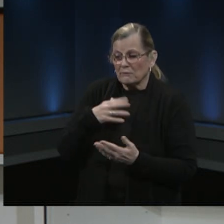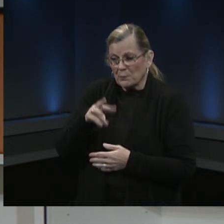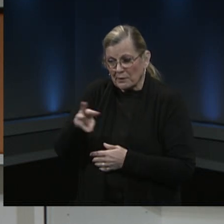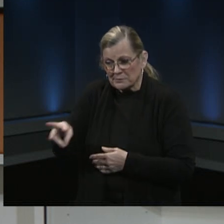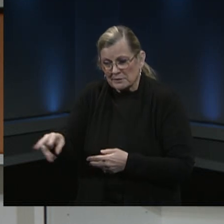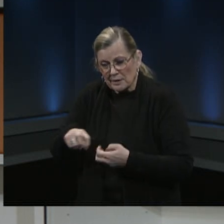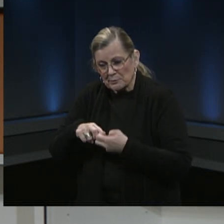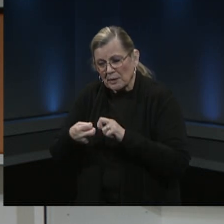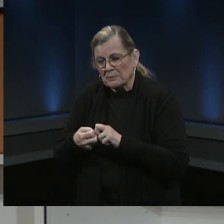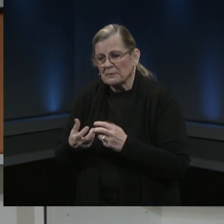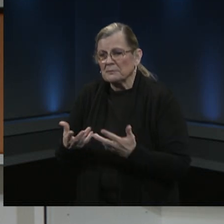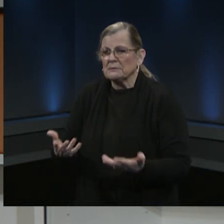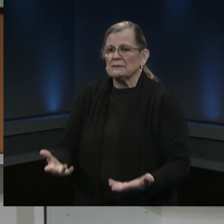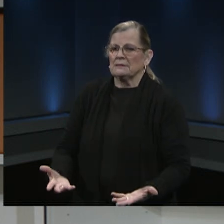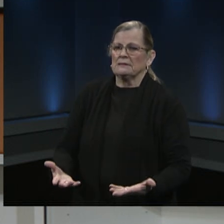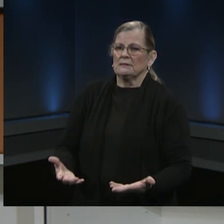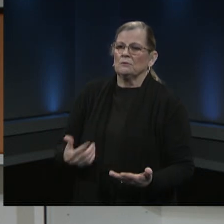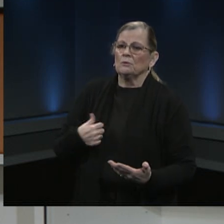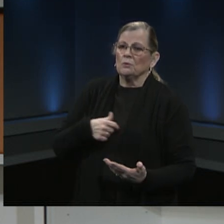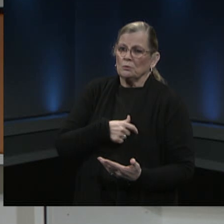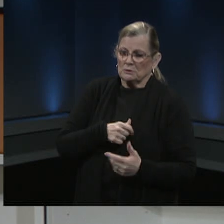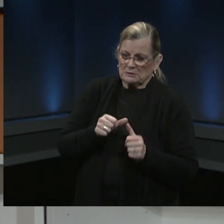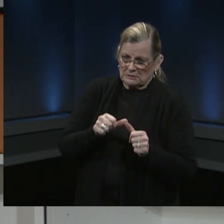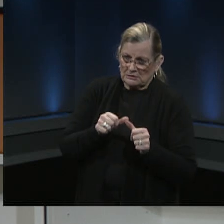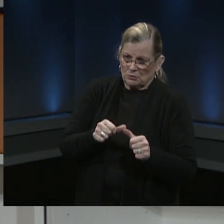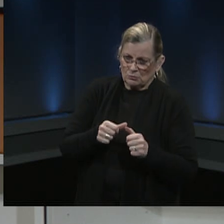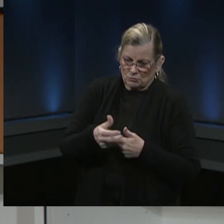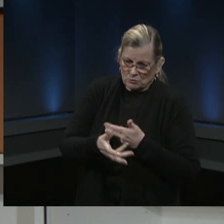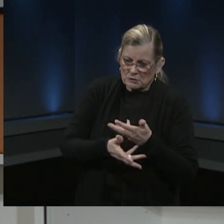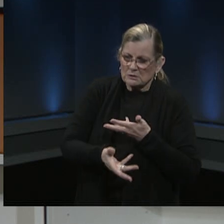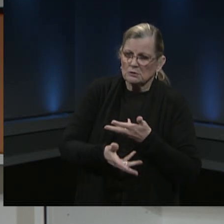to work with them in the days ahead